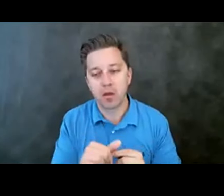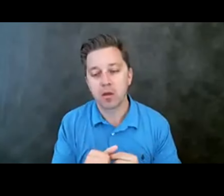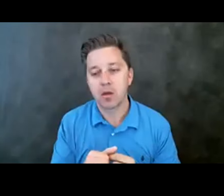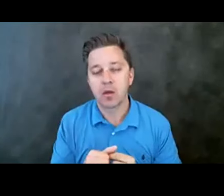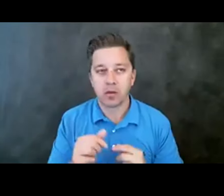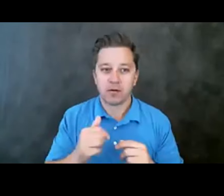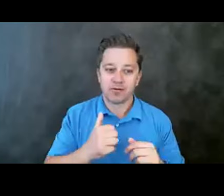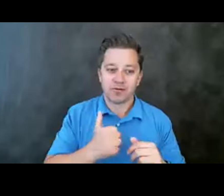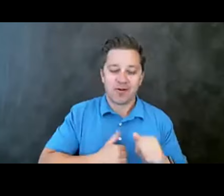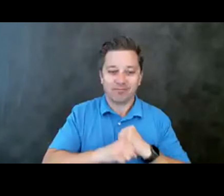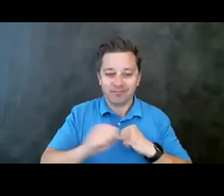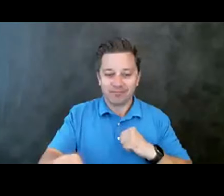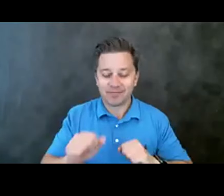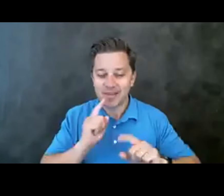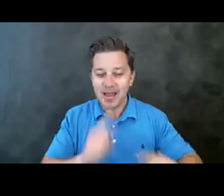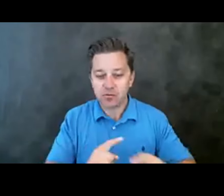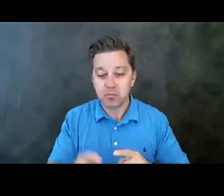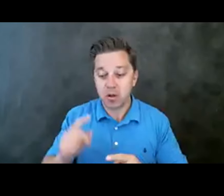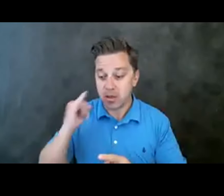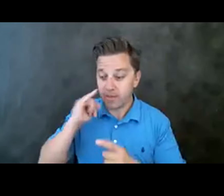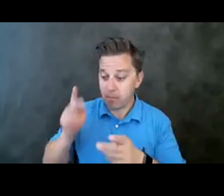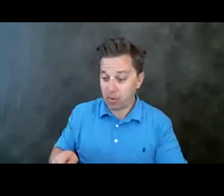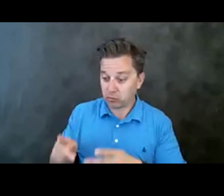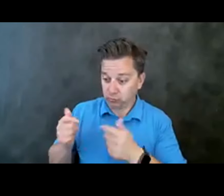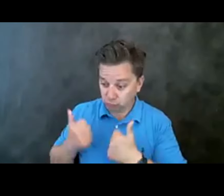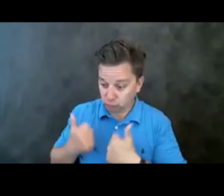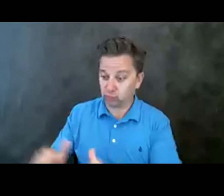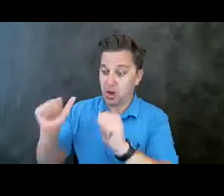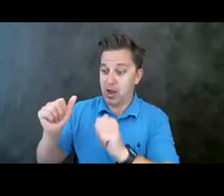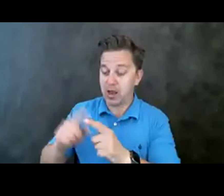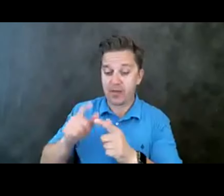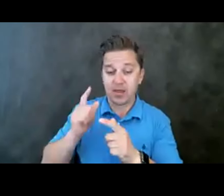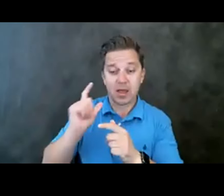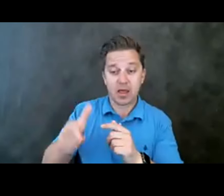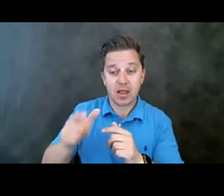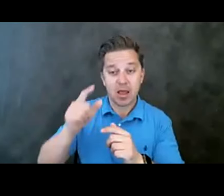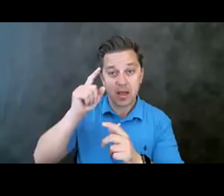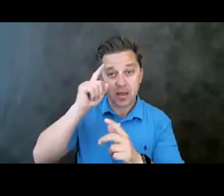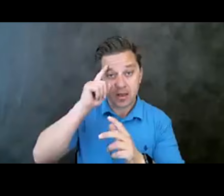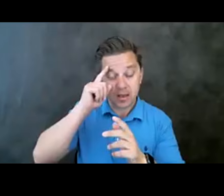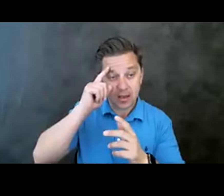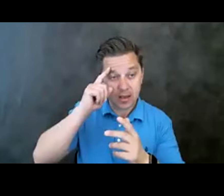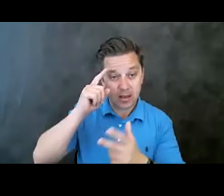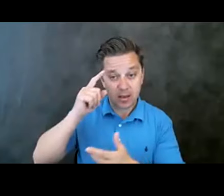is that if someone who's made an attempt develops thoughts of suicide again, and didn't get proper support in treatment, safety planning, ongoing